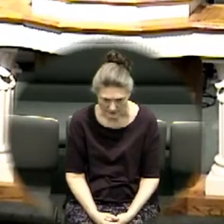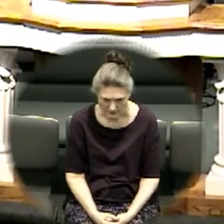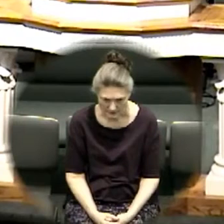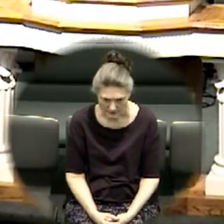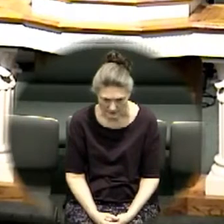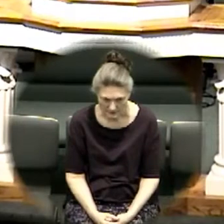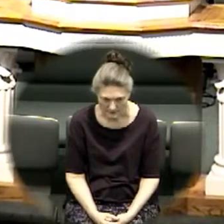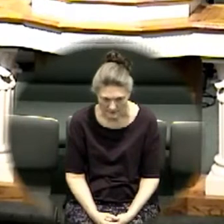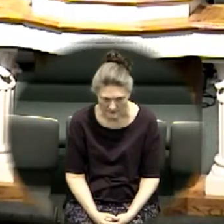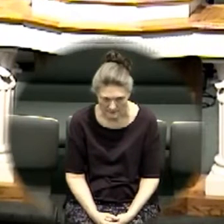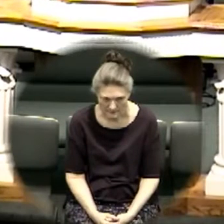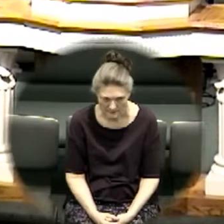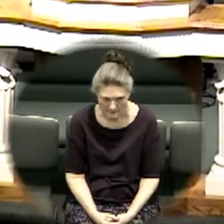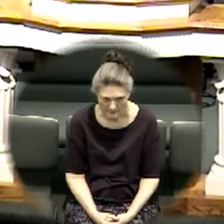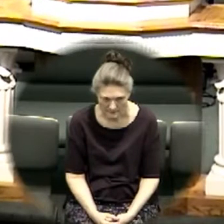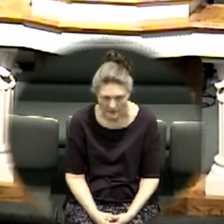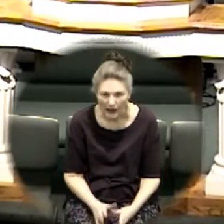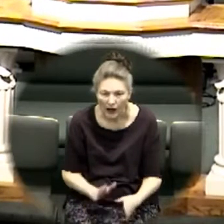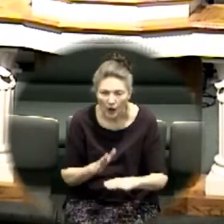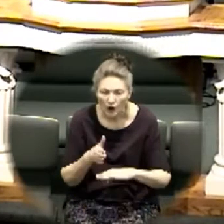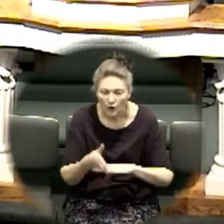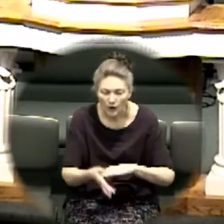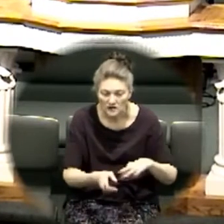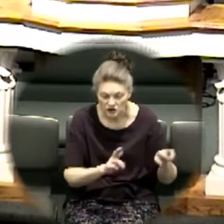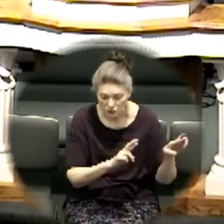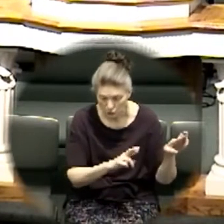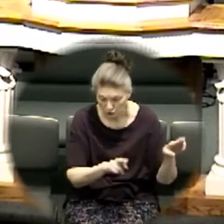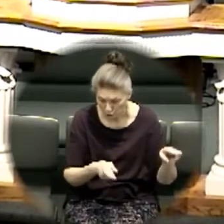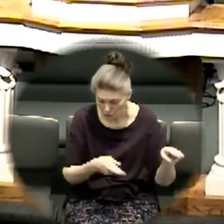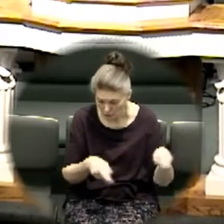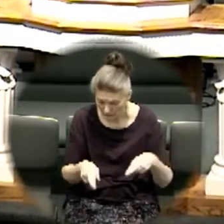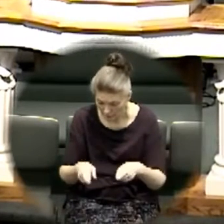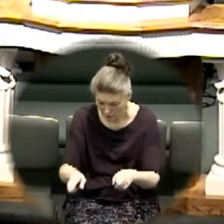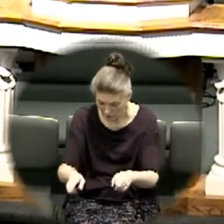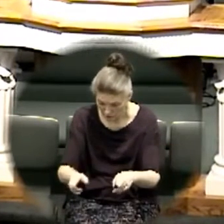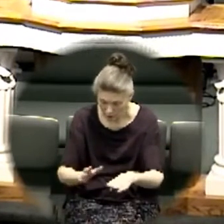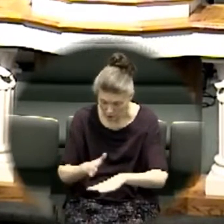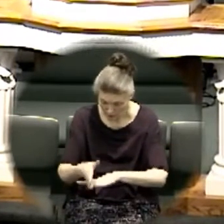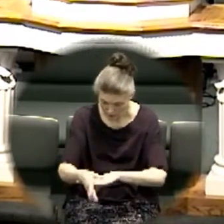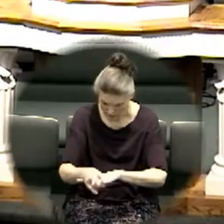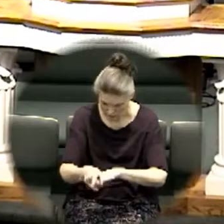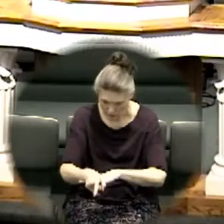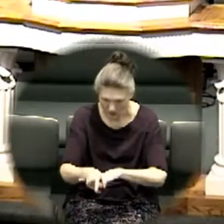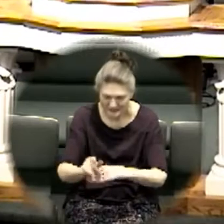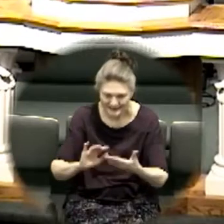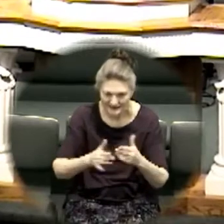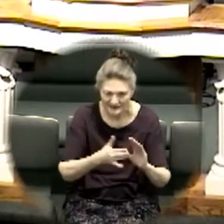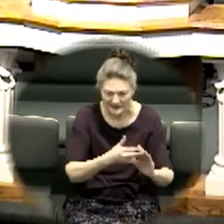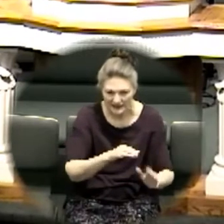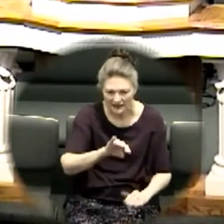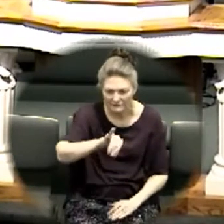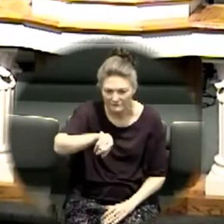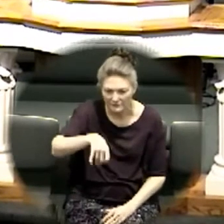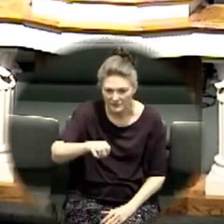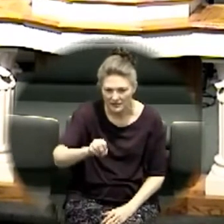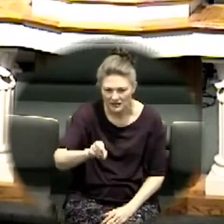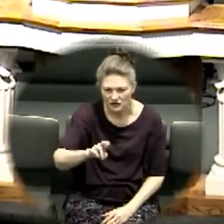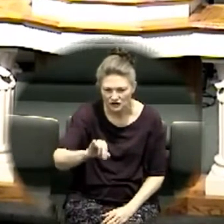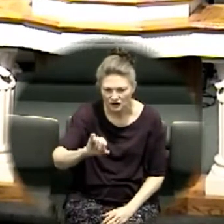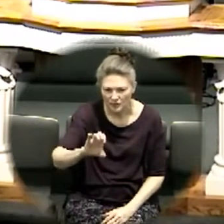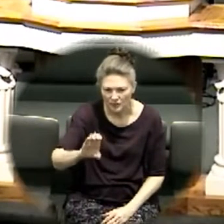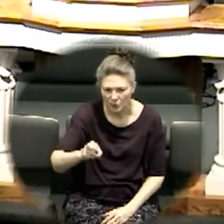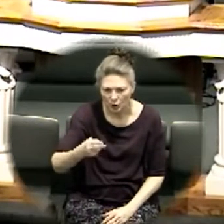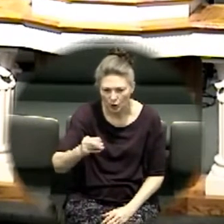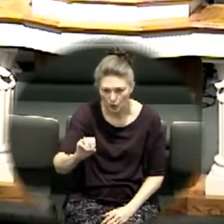so Jesus was baptized in the river Jordan at Beth Abara that's found they passed